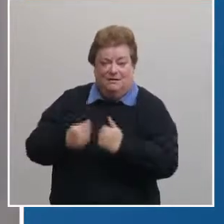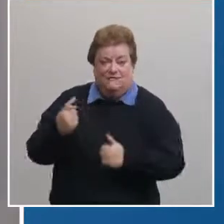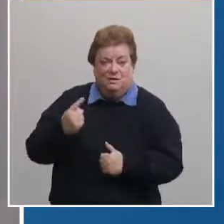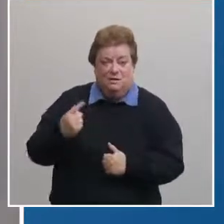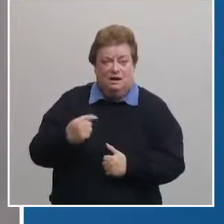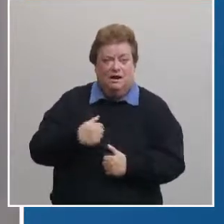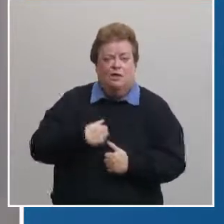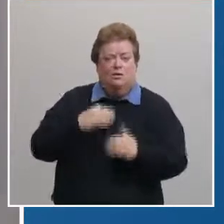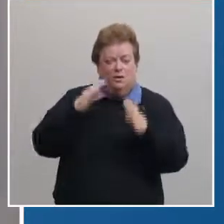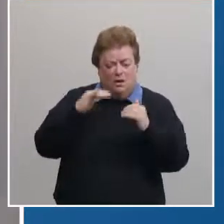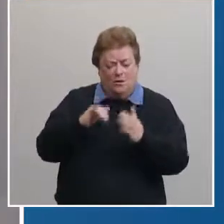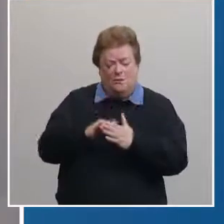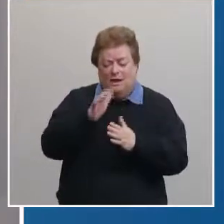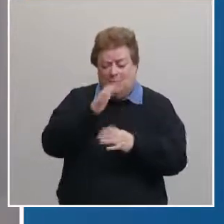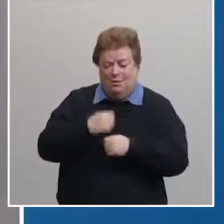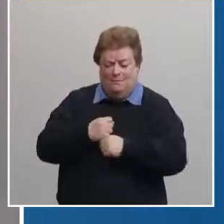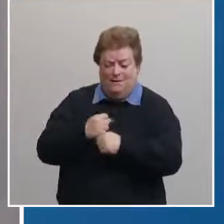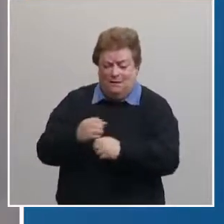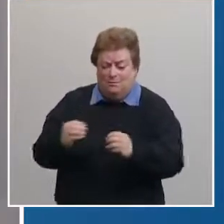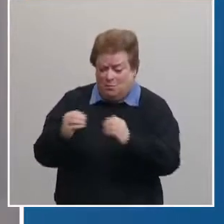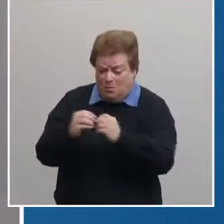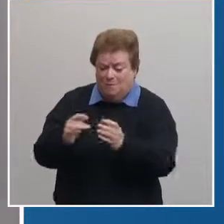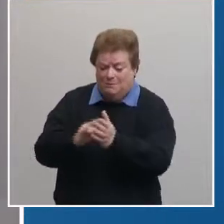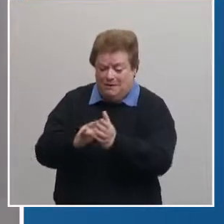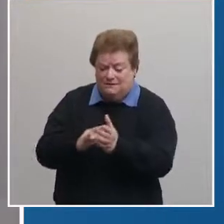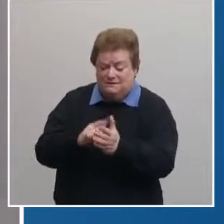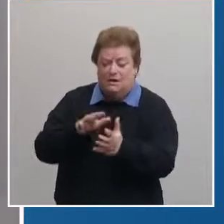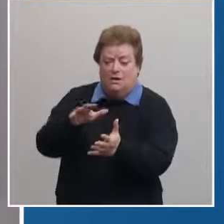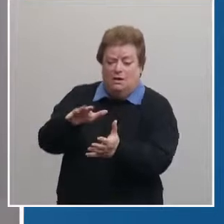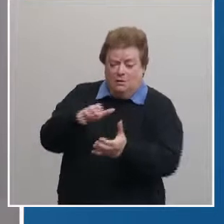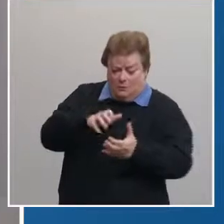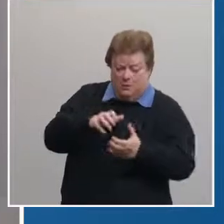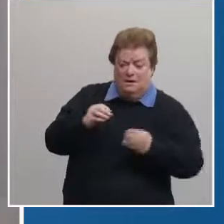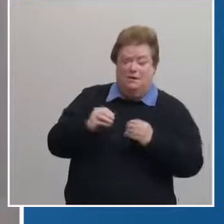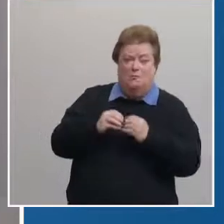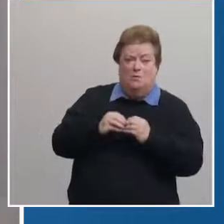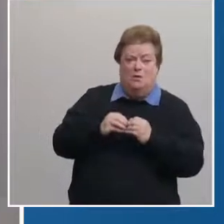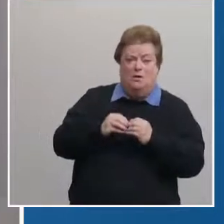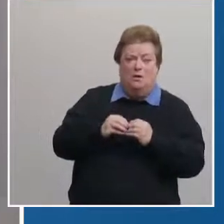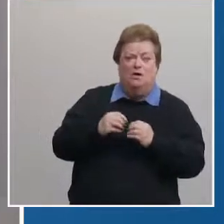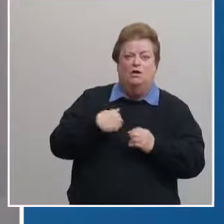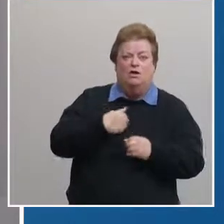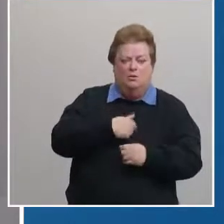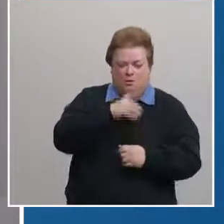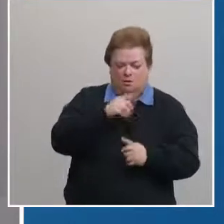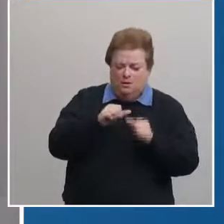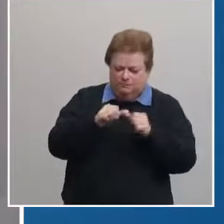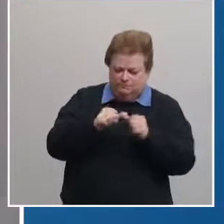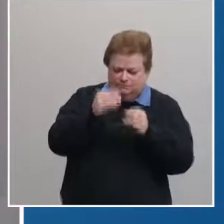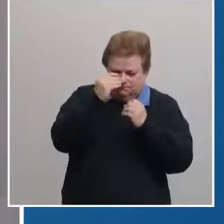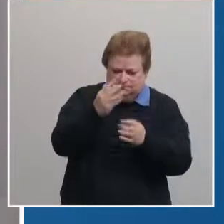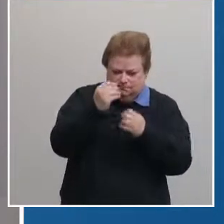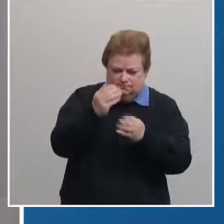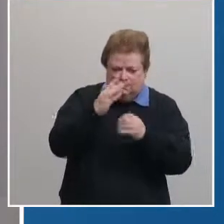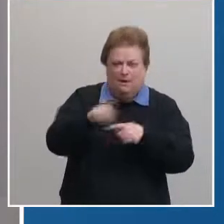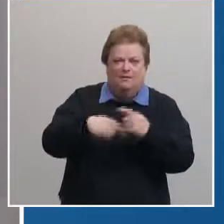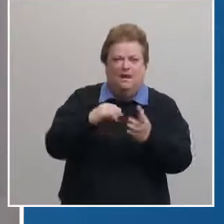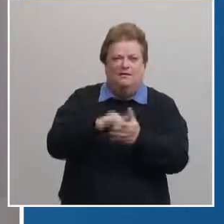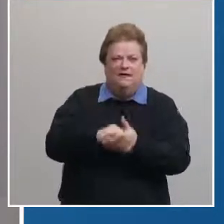production will increase and that another vaccine will be authorized for use in the coming months we will update you regularly as we learn more